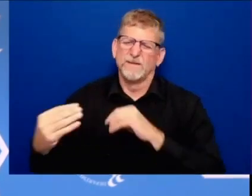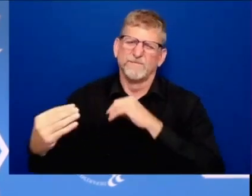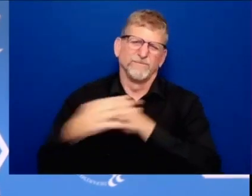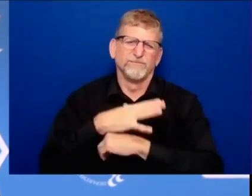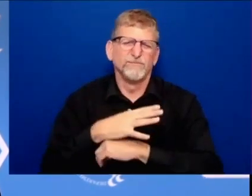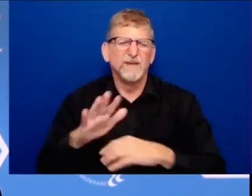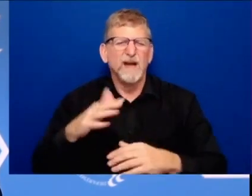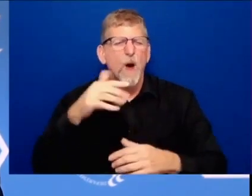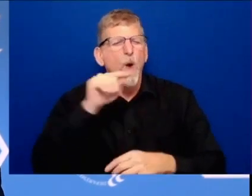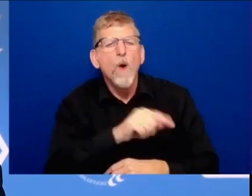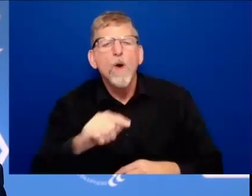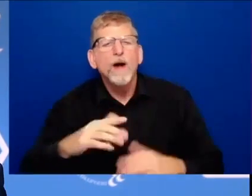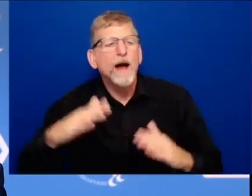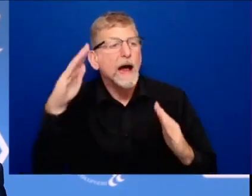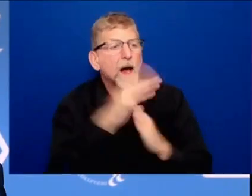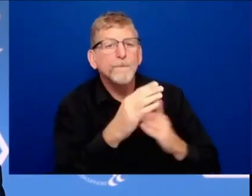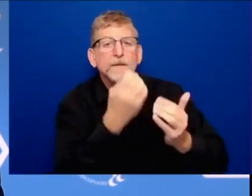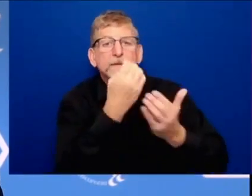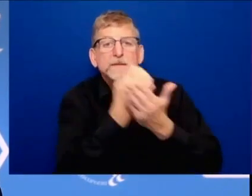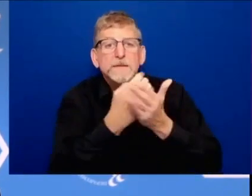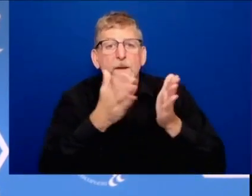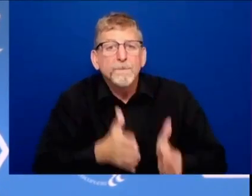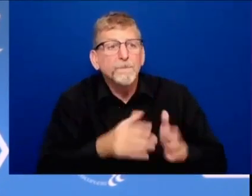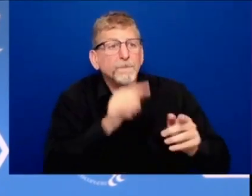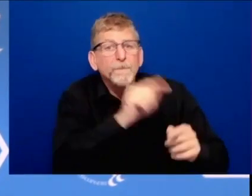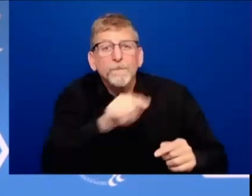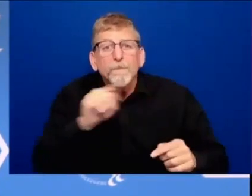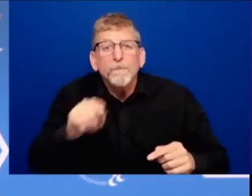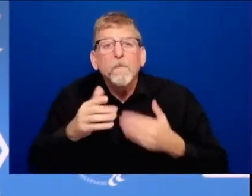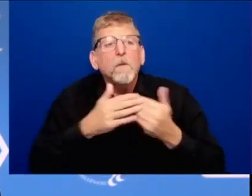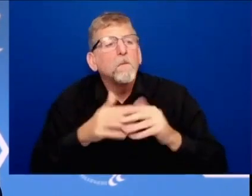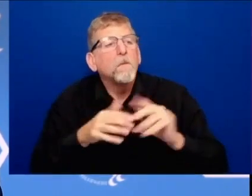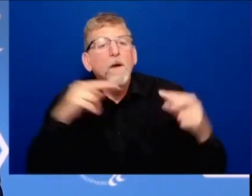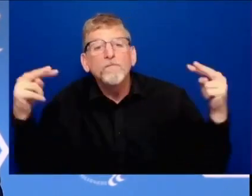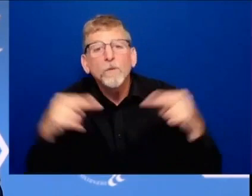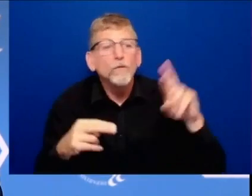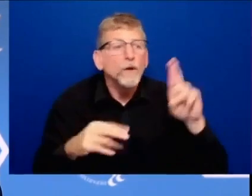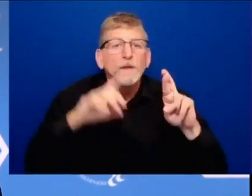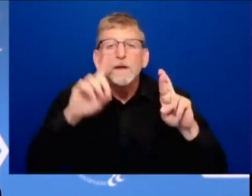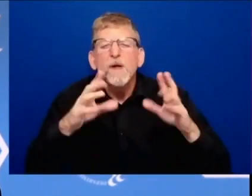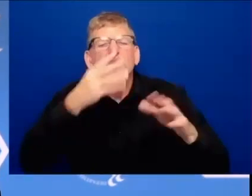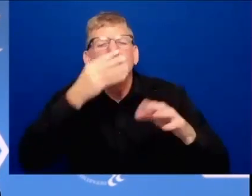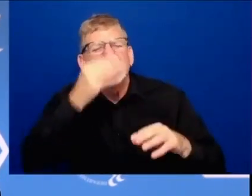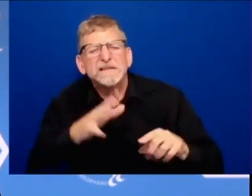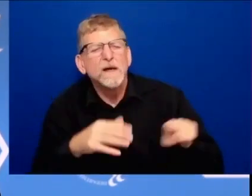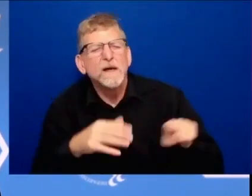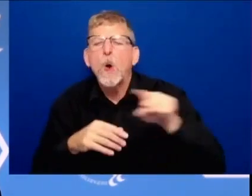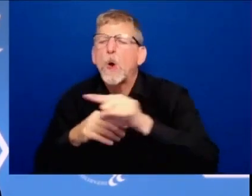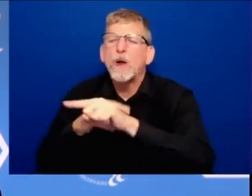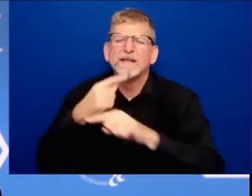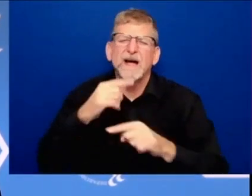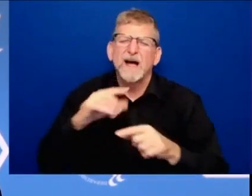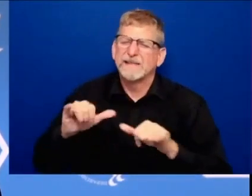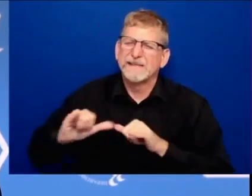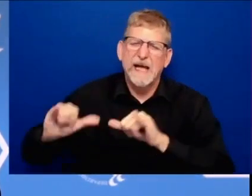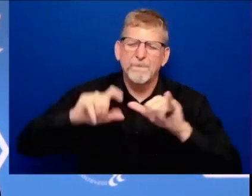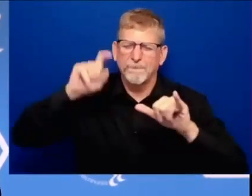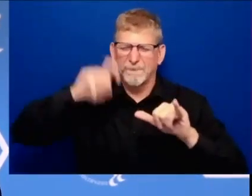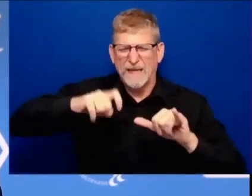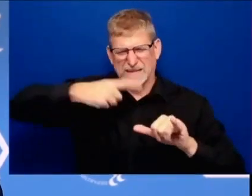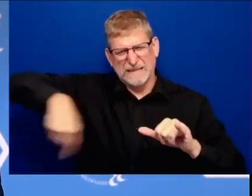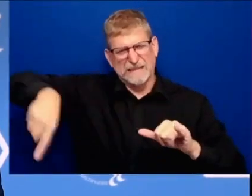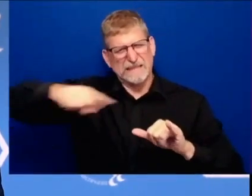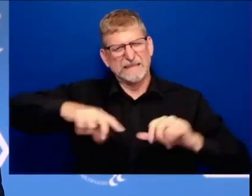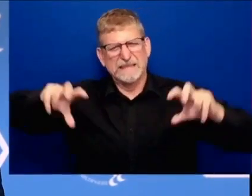left right and center says we can't go big enough here and if we want to get our economy back in shape